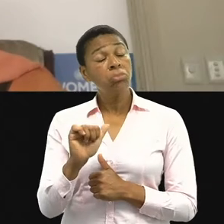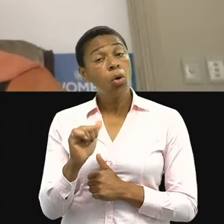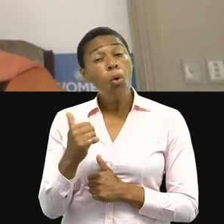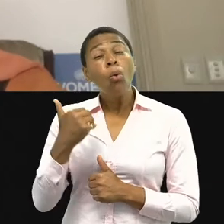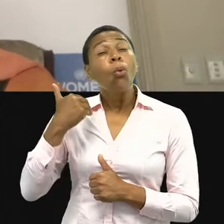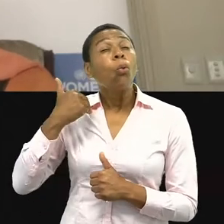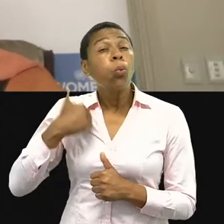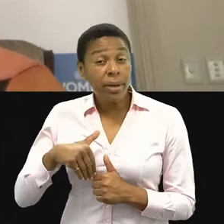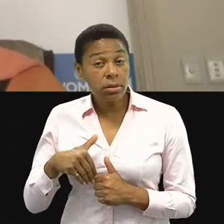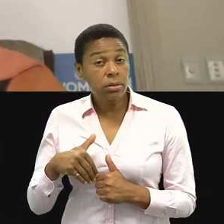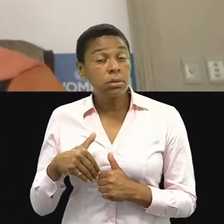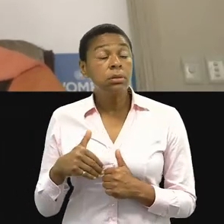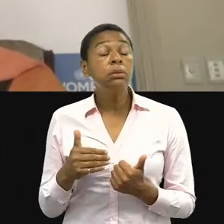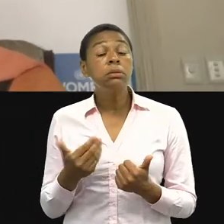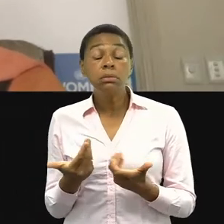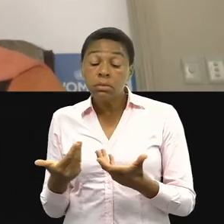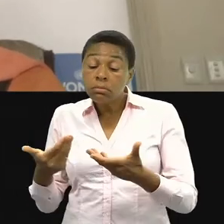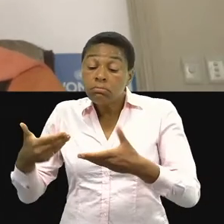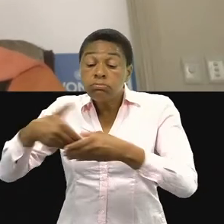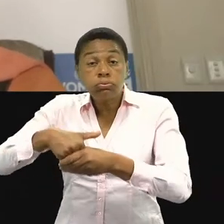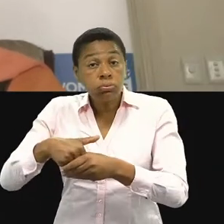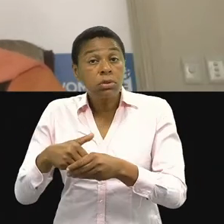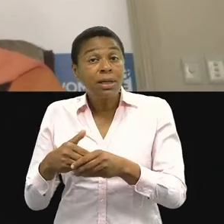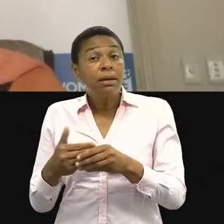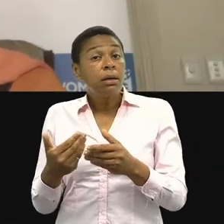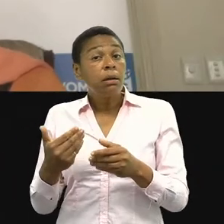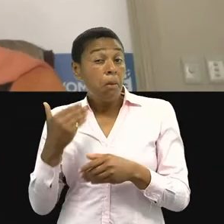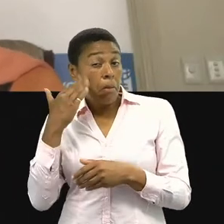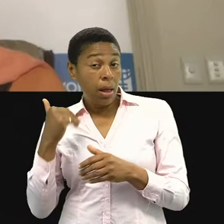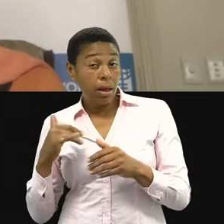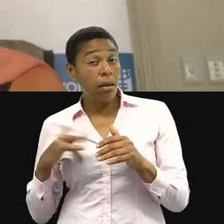part of Black Lives Matter.